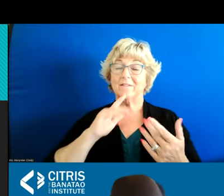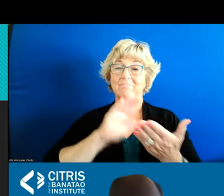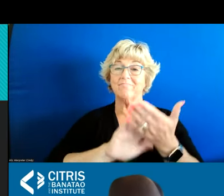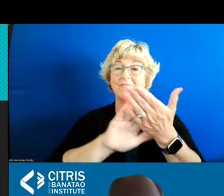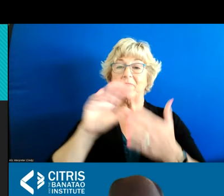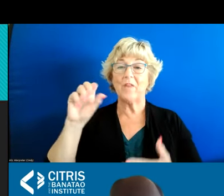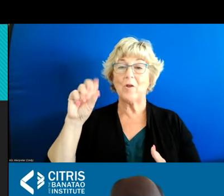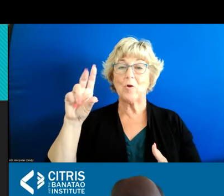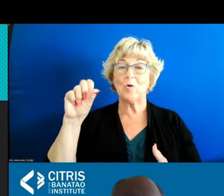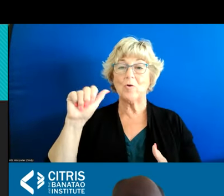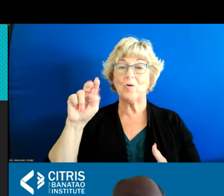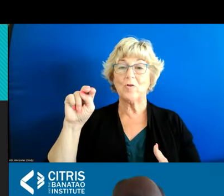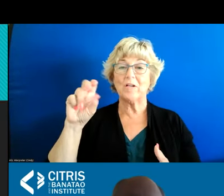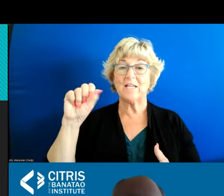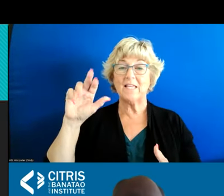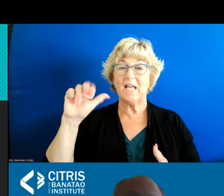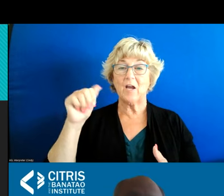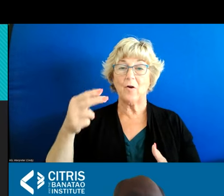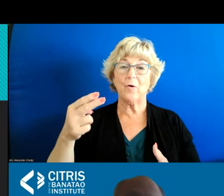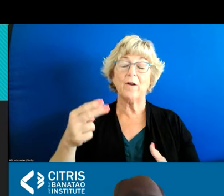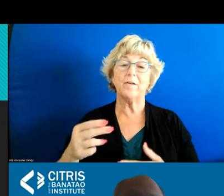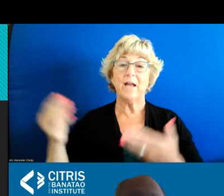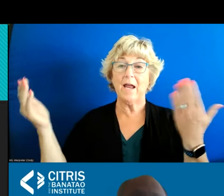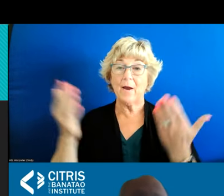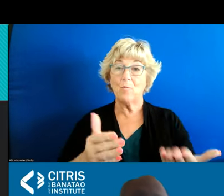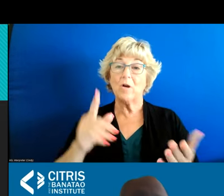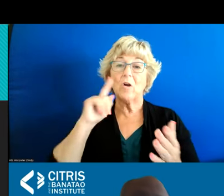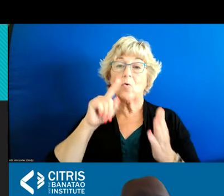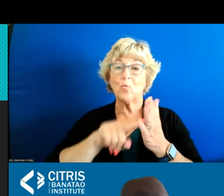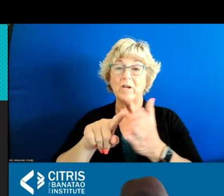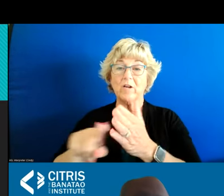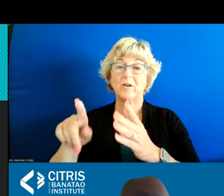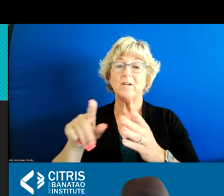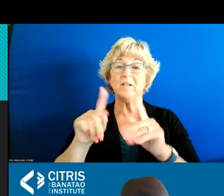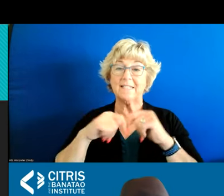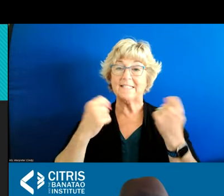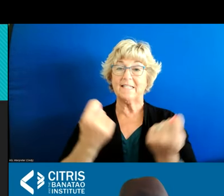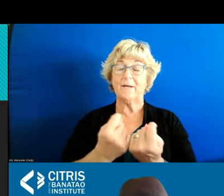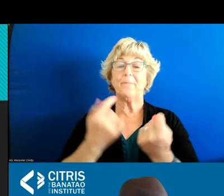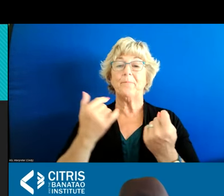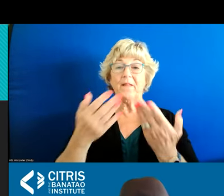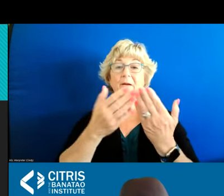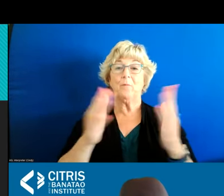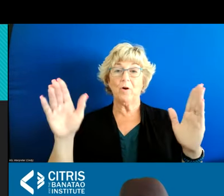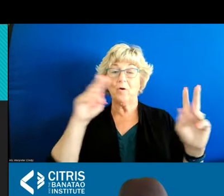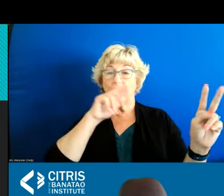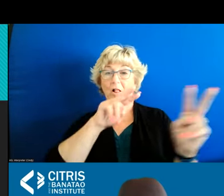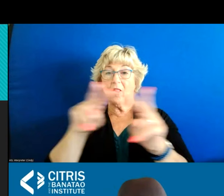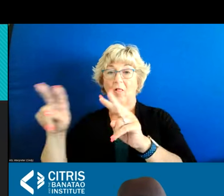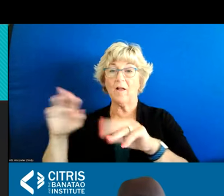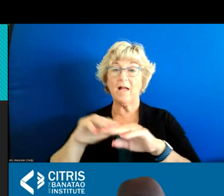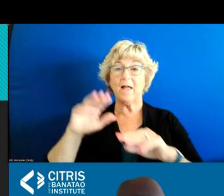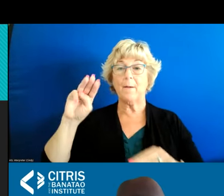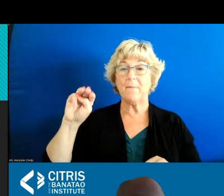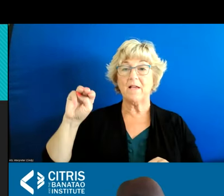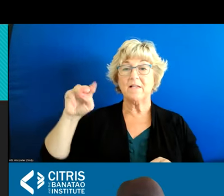research team but also that we can move this forward to look at the very broad uh a way that the master plan on aging